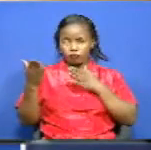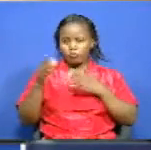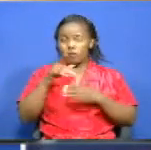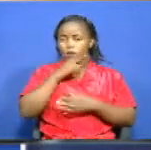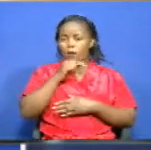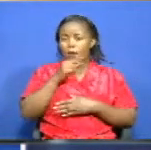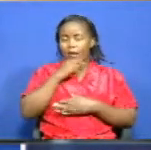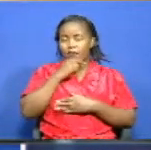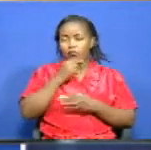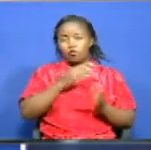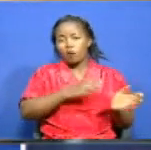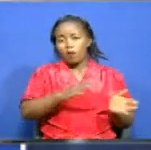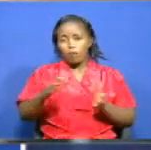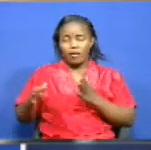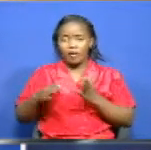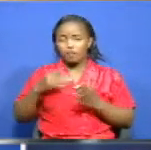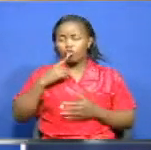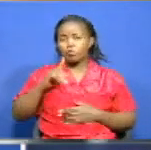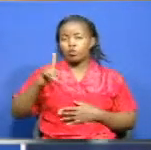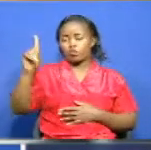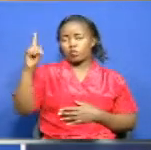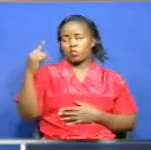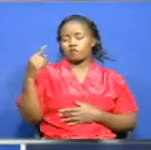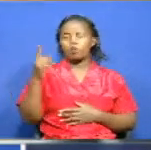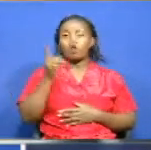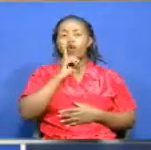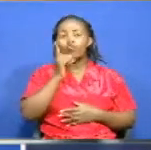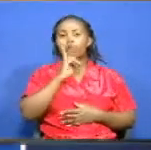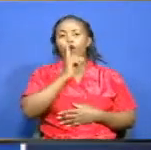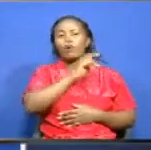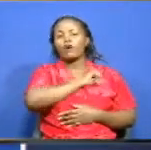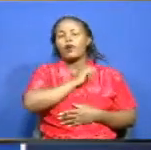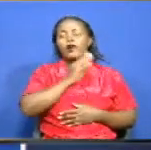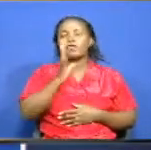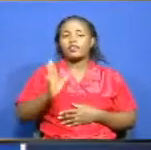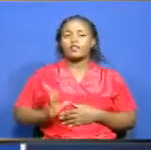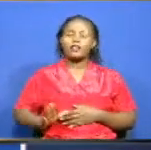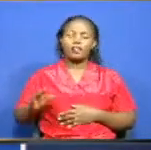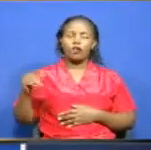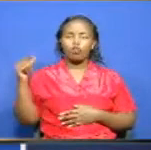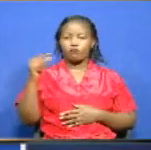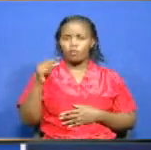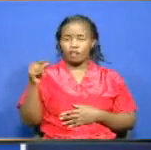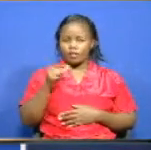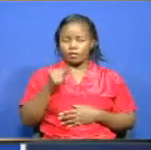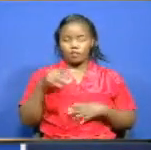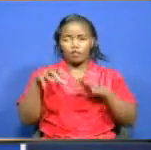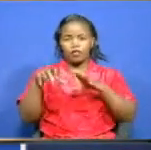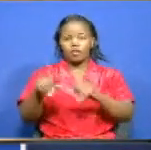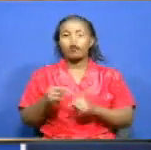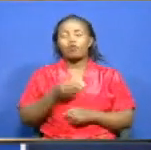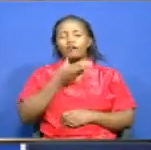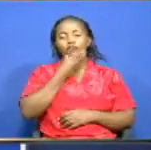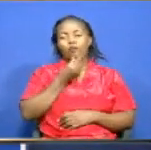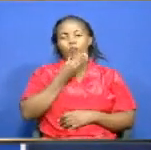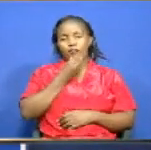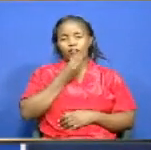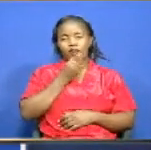in as the next Garissa County Senator. Abdul-Kadir will replace his late father, Yusuf Haji, Suleiman Yeri, Channel One News.